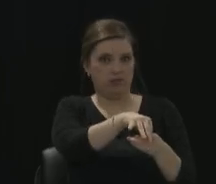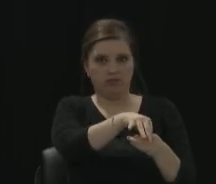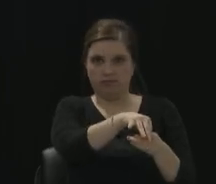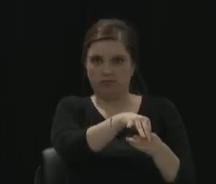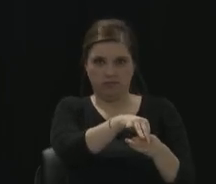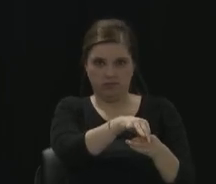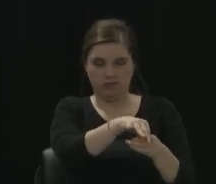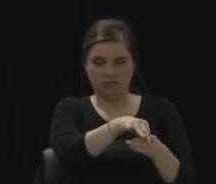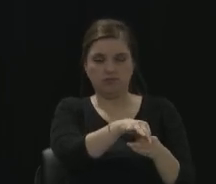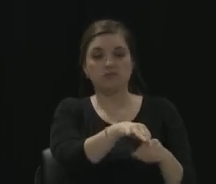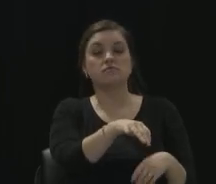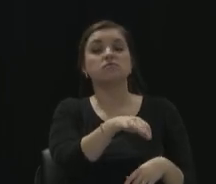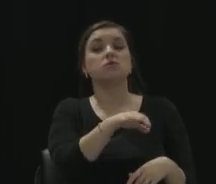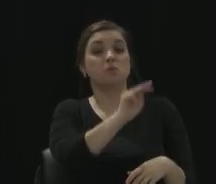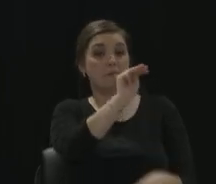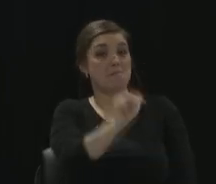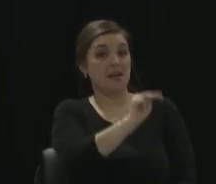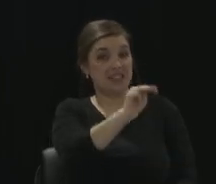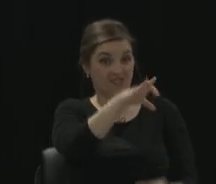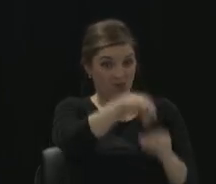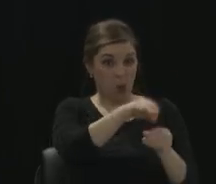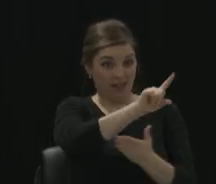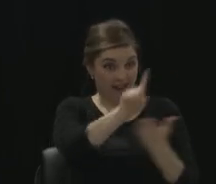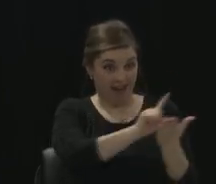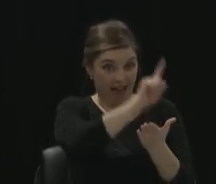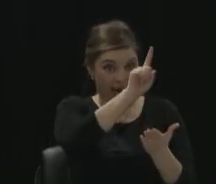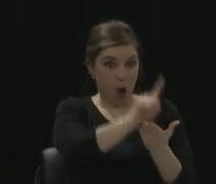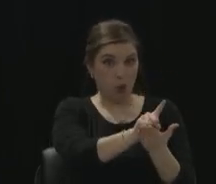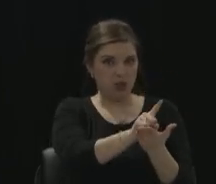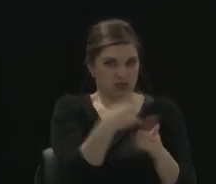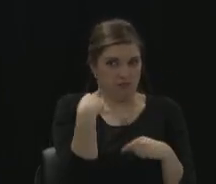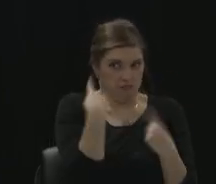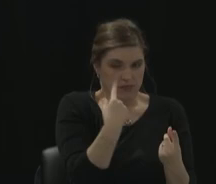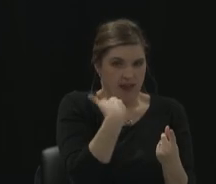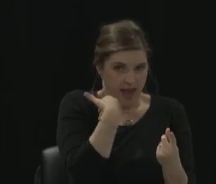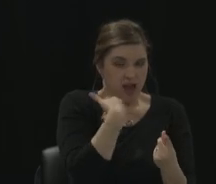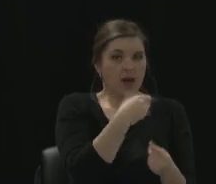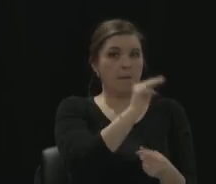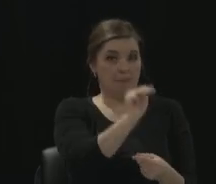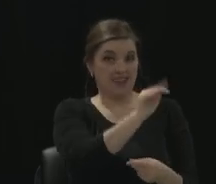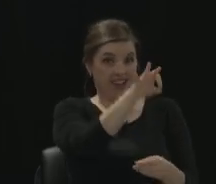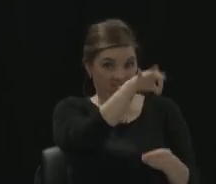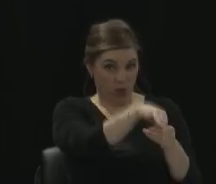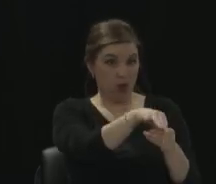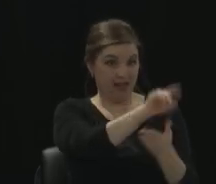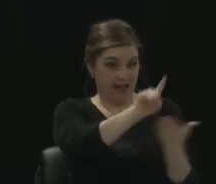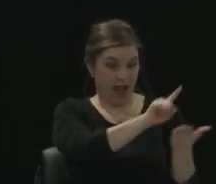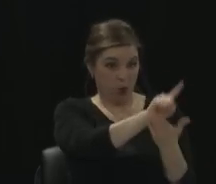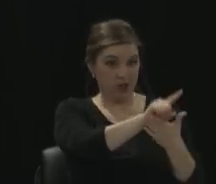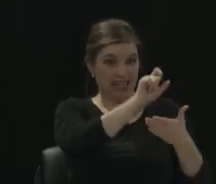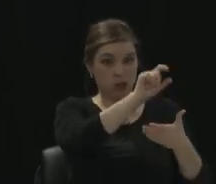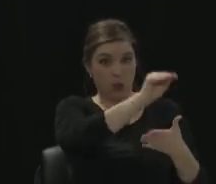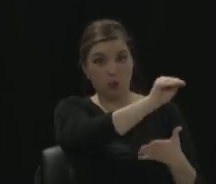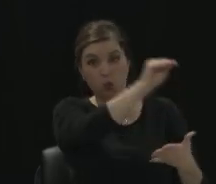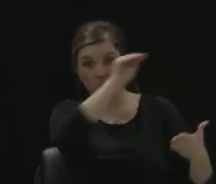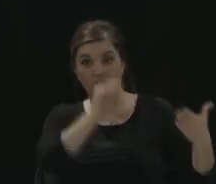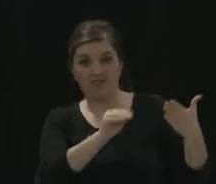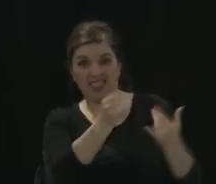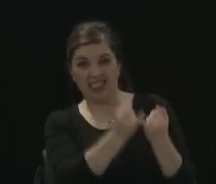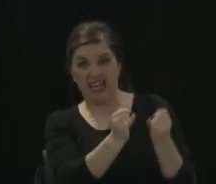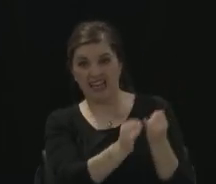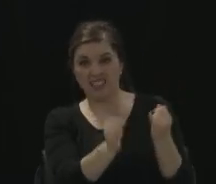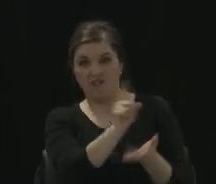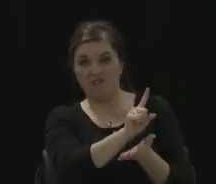we had to put those hours of Monday voting to the last week of voting. So what the secretary has said